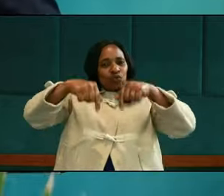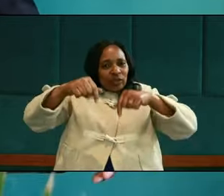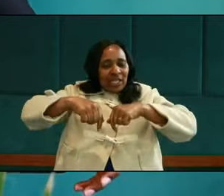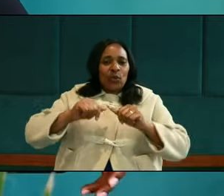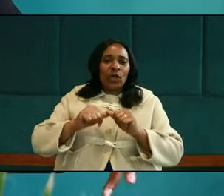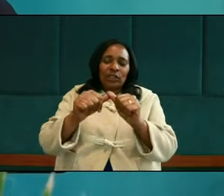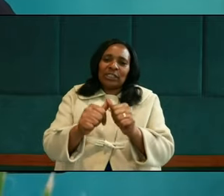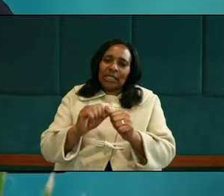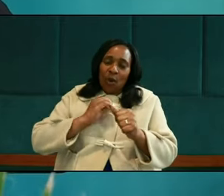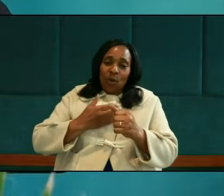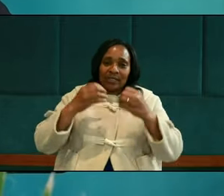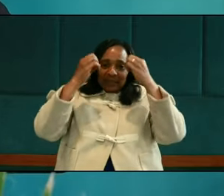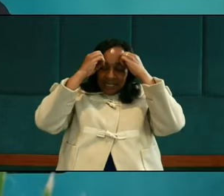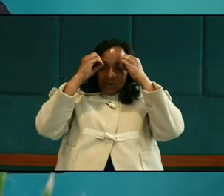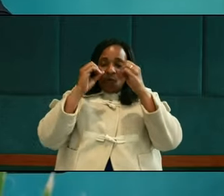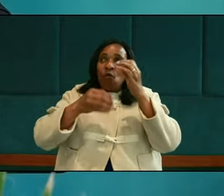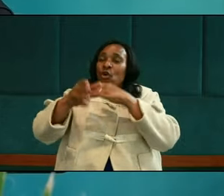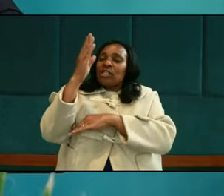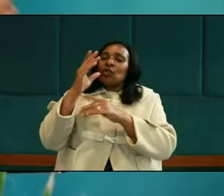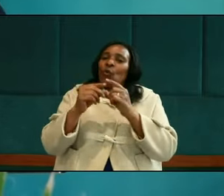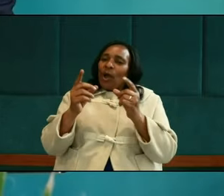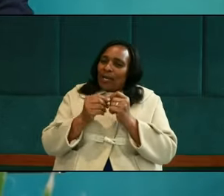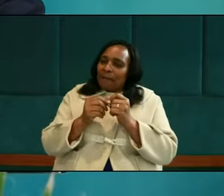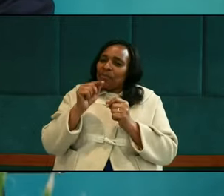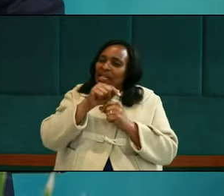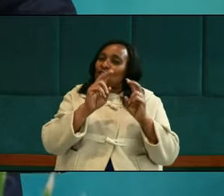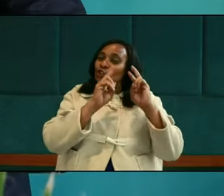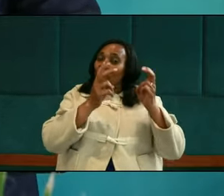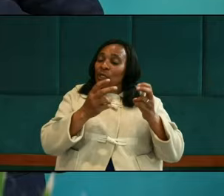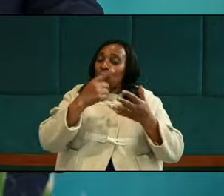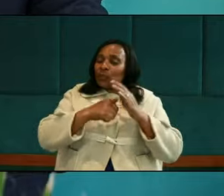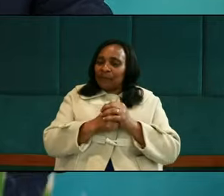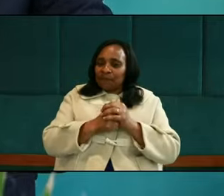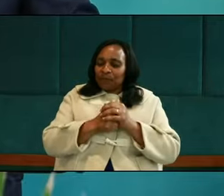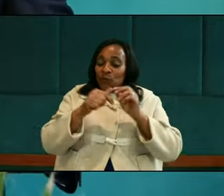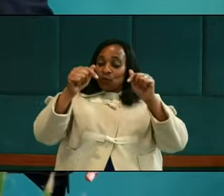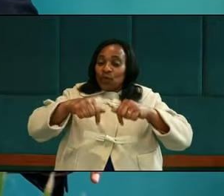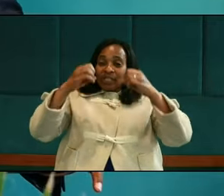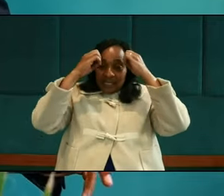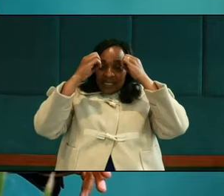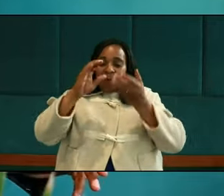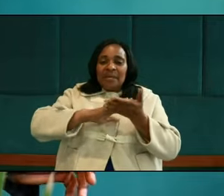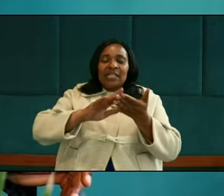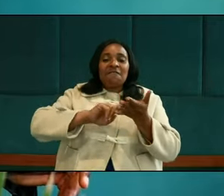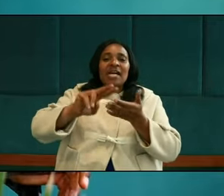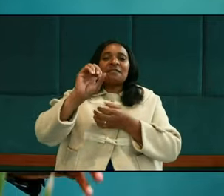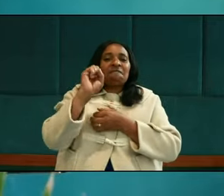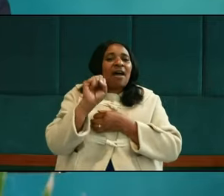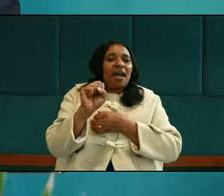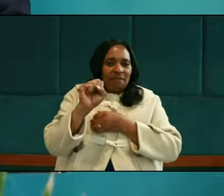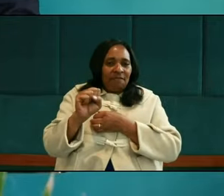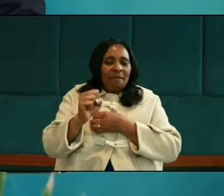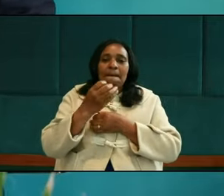are continuing our study of God's Word. And the topic of today's study, which is based on verse number 5